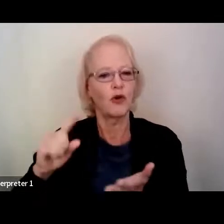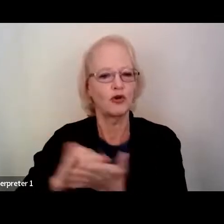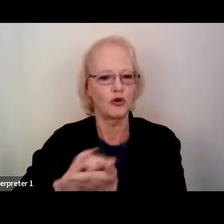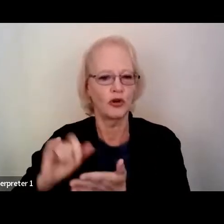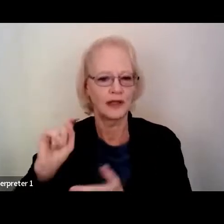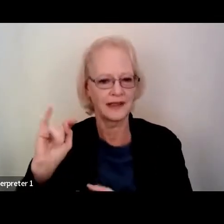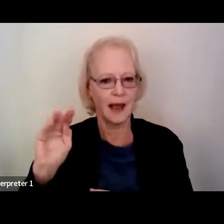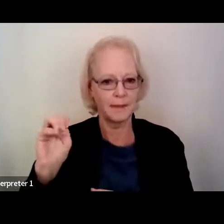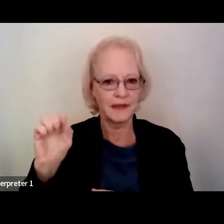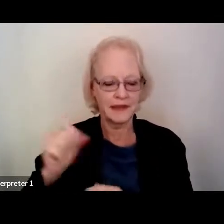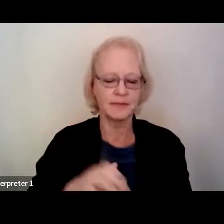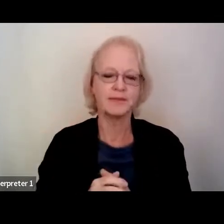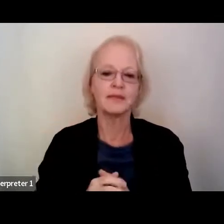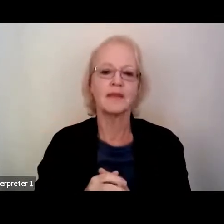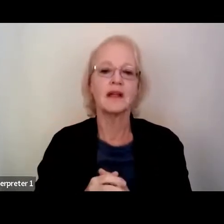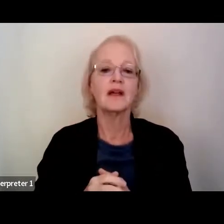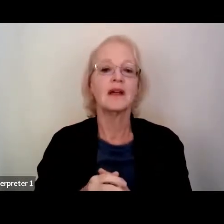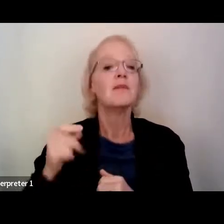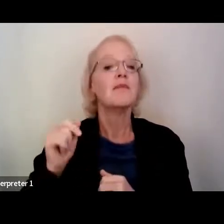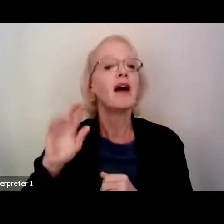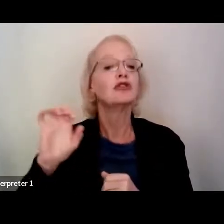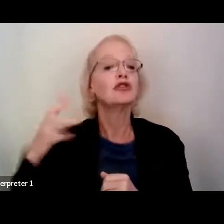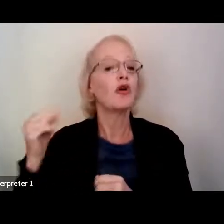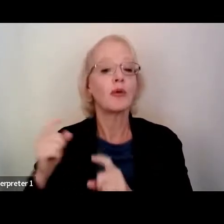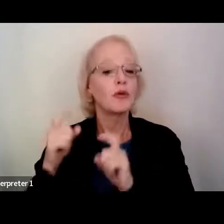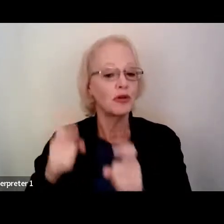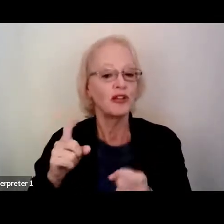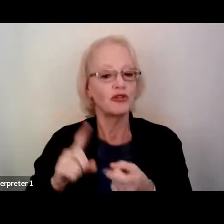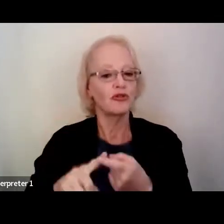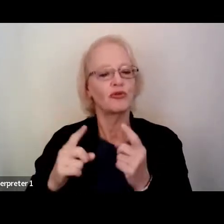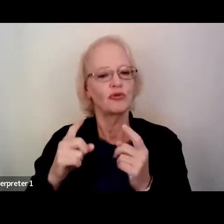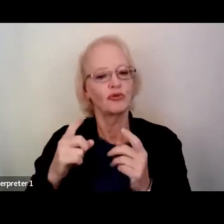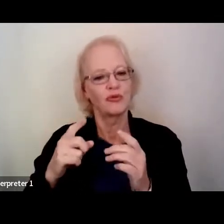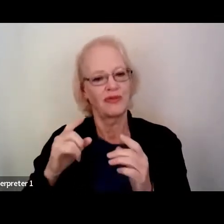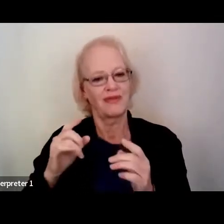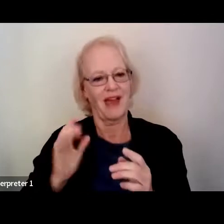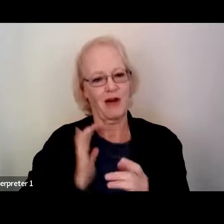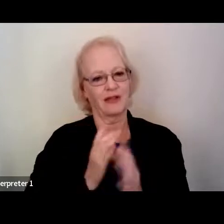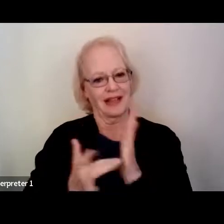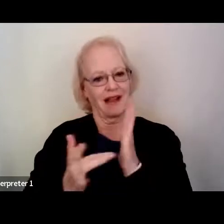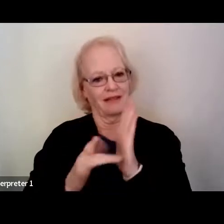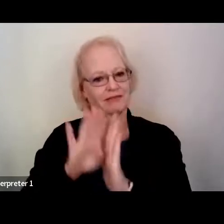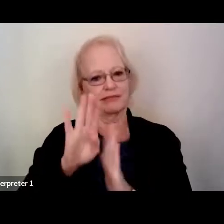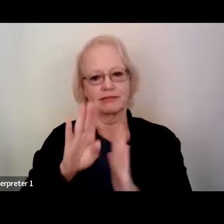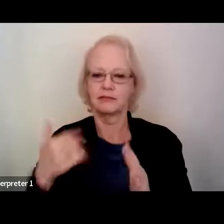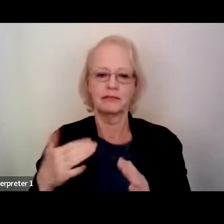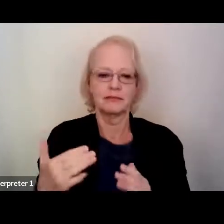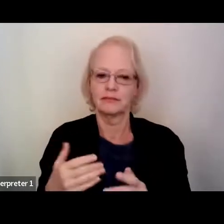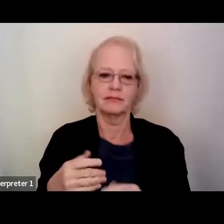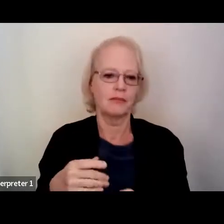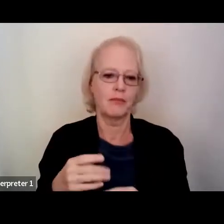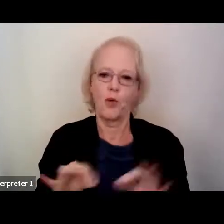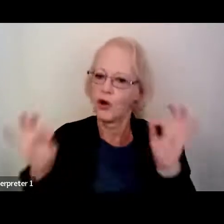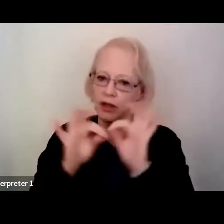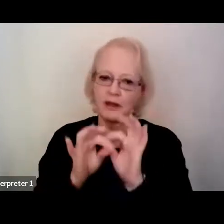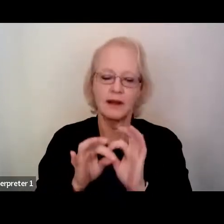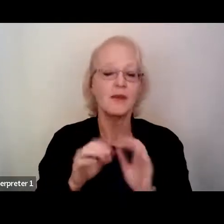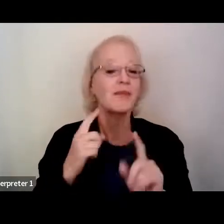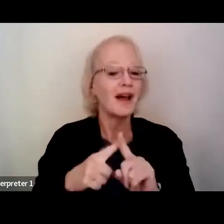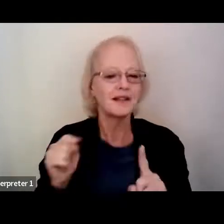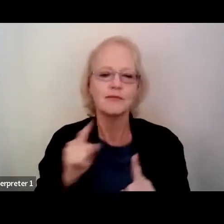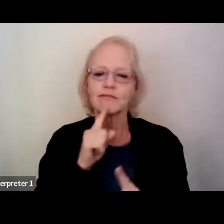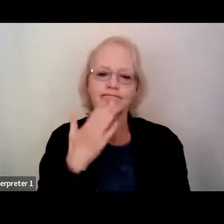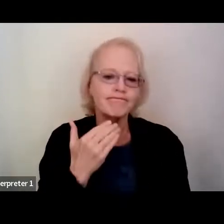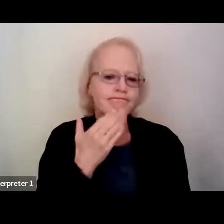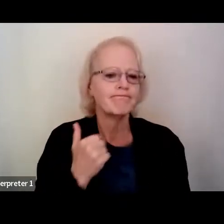Pancho's contributions to communication technology are undeniable, but I just want to say that Pancho is an extremely kind, funny,